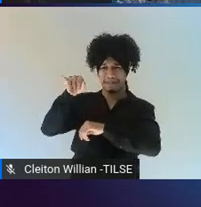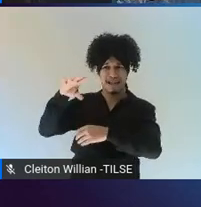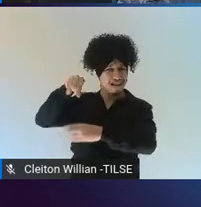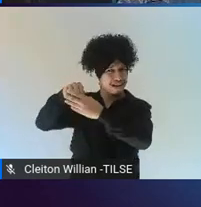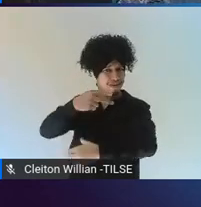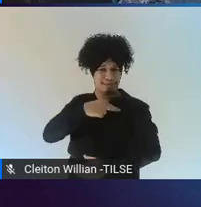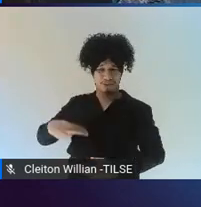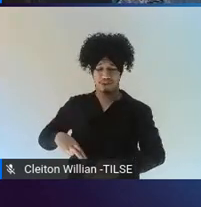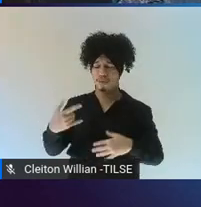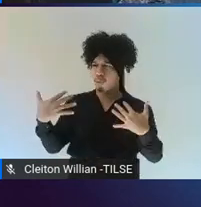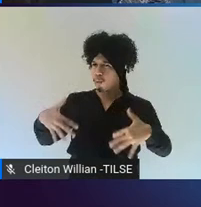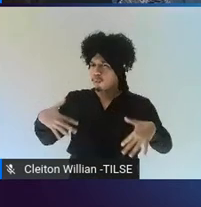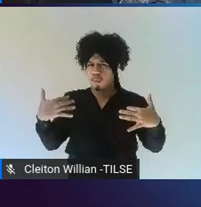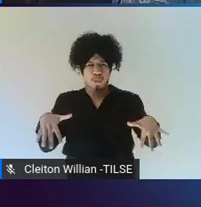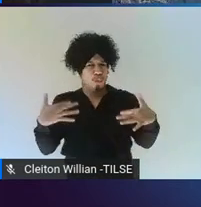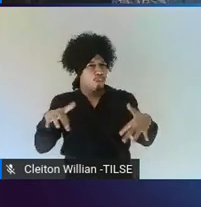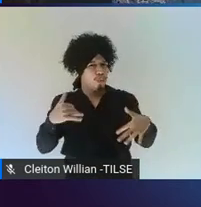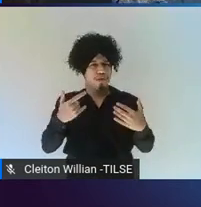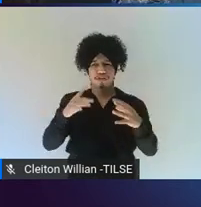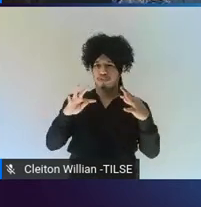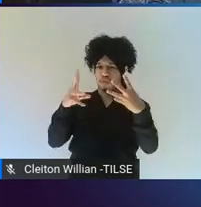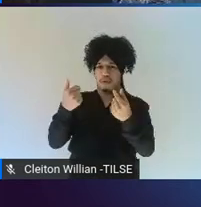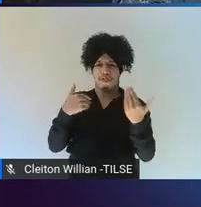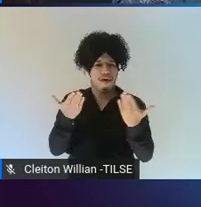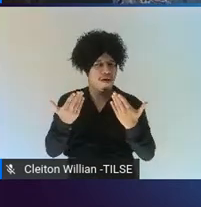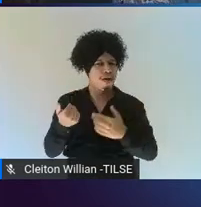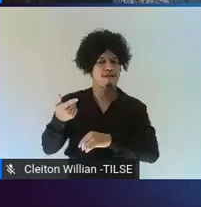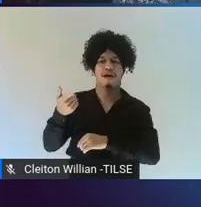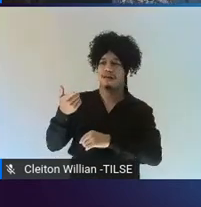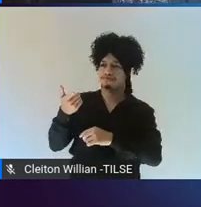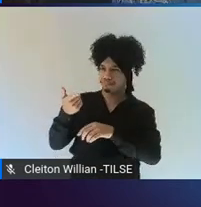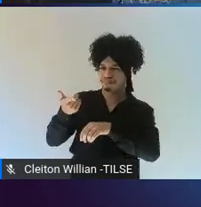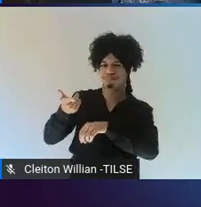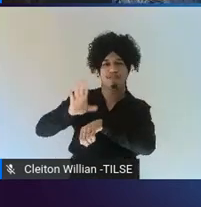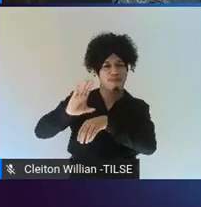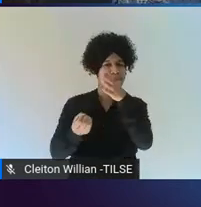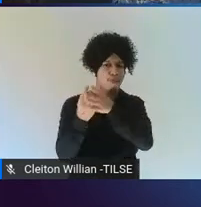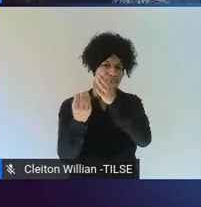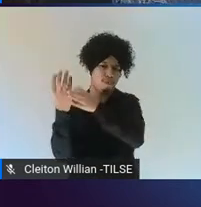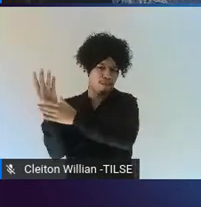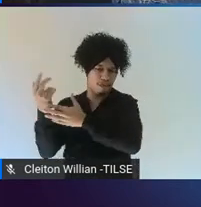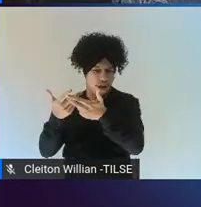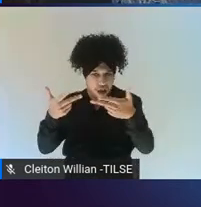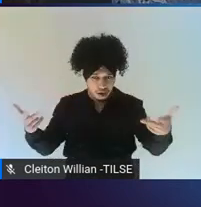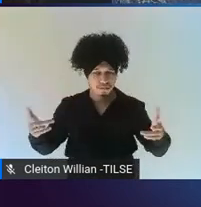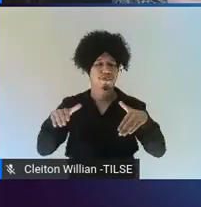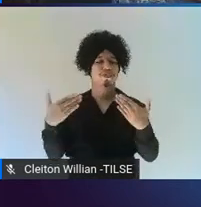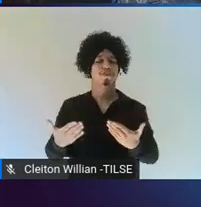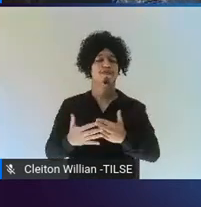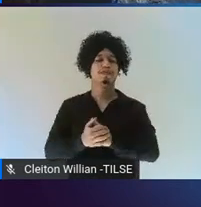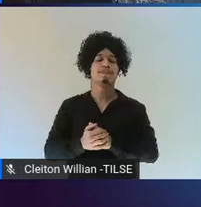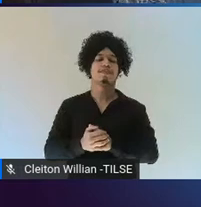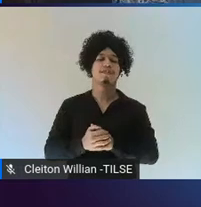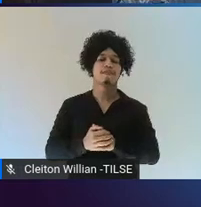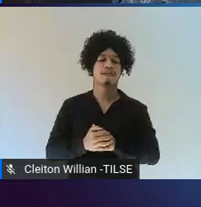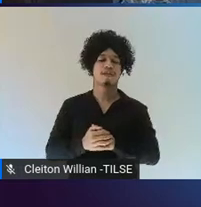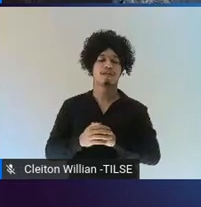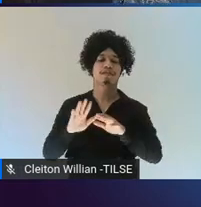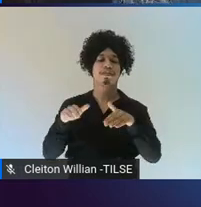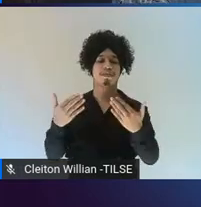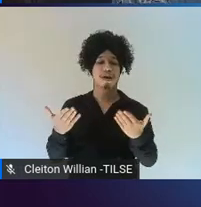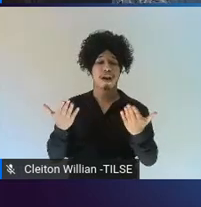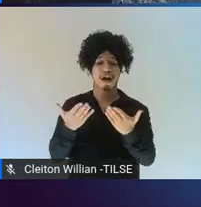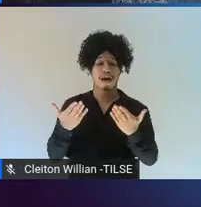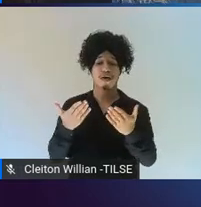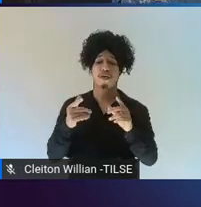is very valued. So, it's very important and it's a marker of prestige to